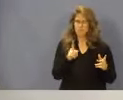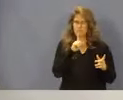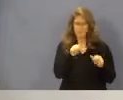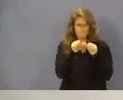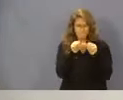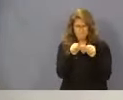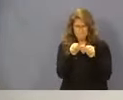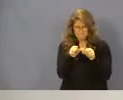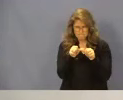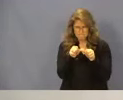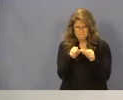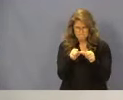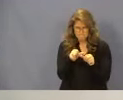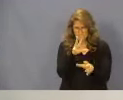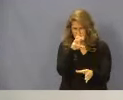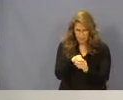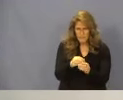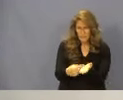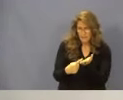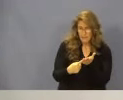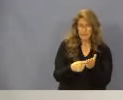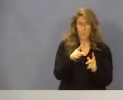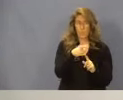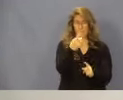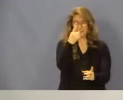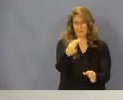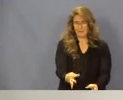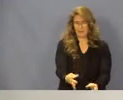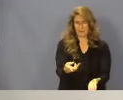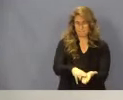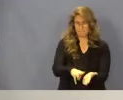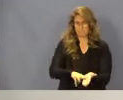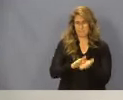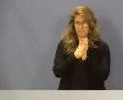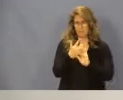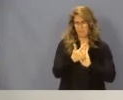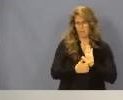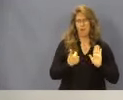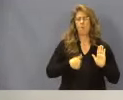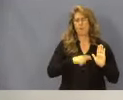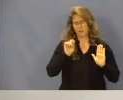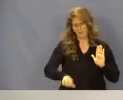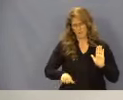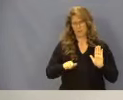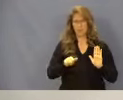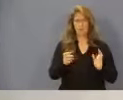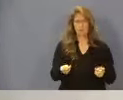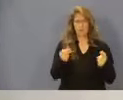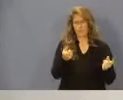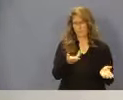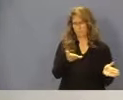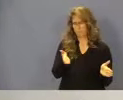staying current on the debate. So when they did sign it out, when it was signed into law, as you pointed out, we were able to quickly pivot. So